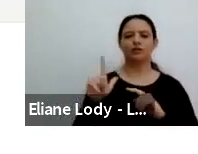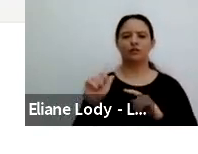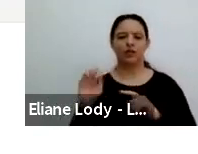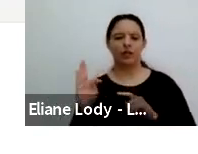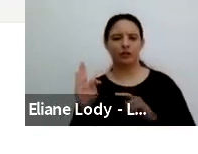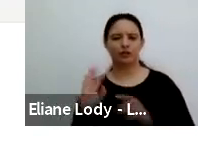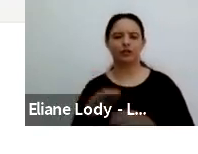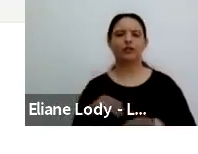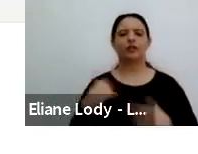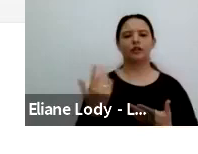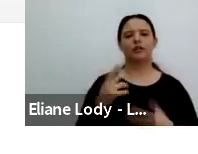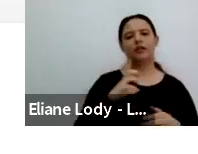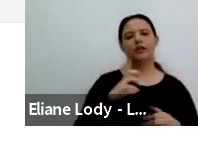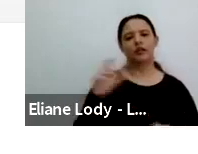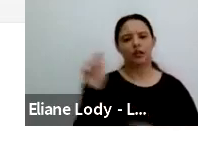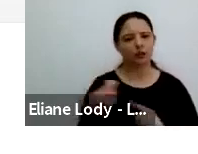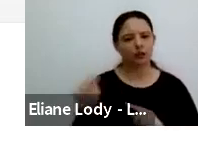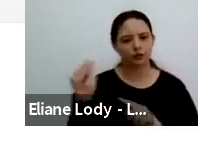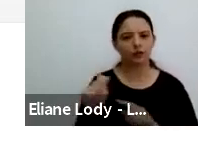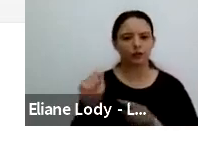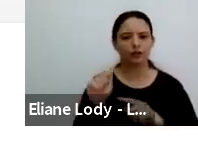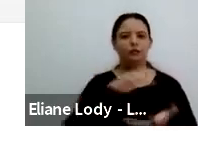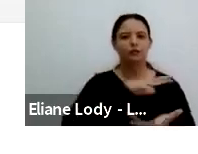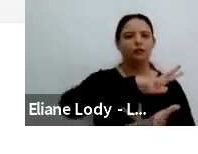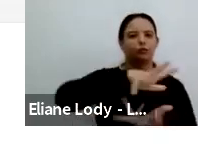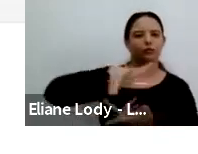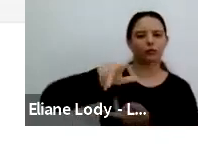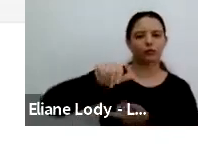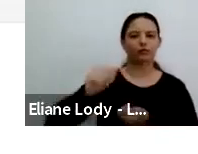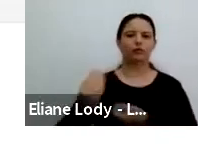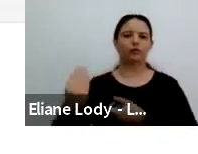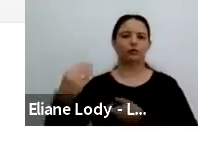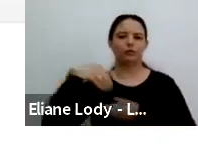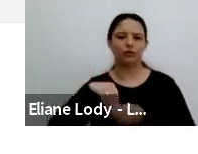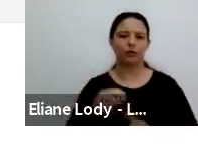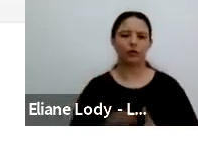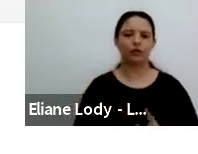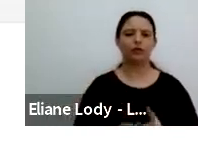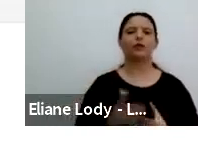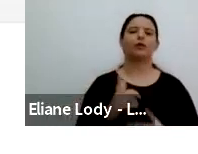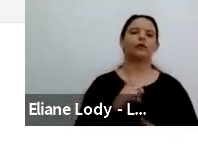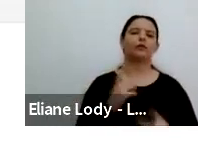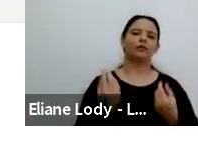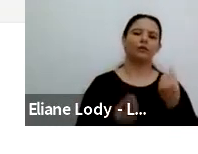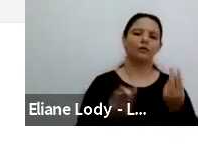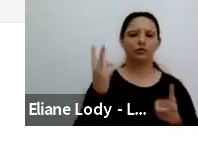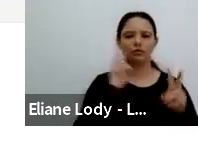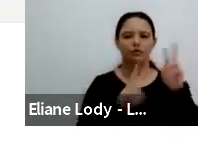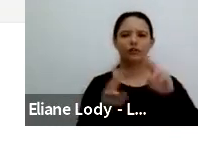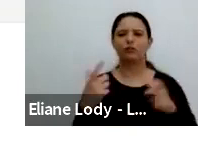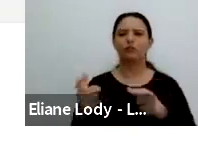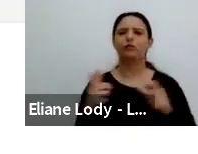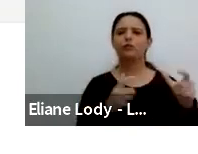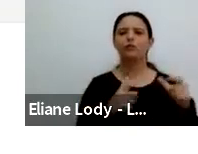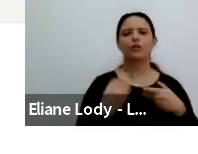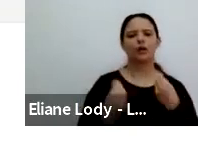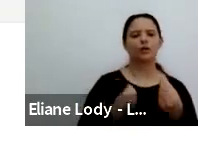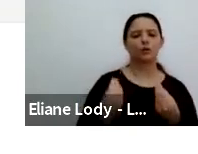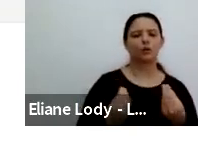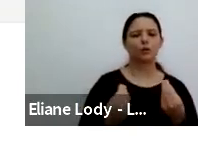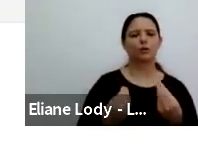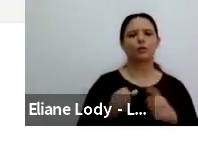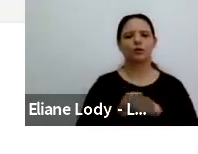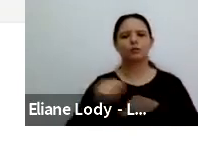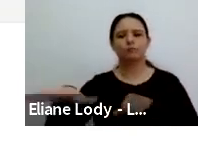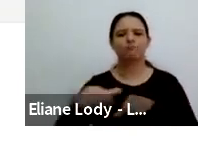how it is located. That redistributes the local, seeing how it leads beyond this moment in this space and time. And that connects sites